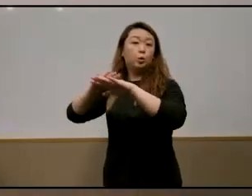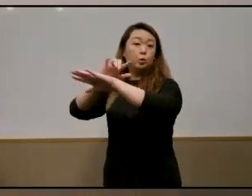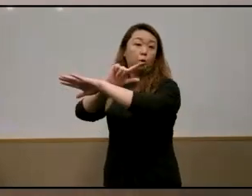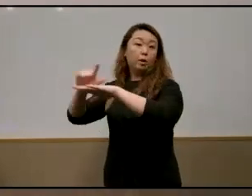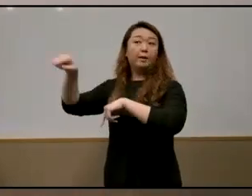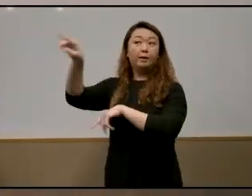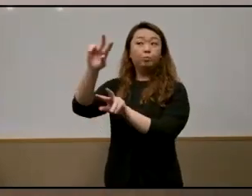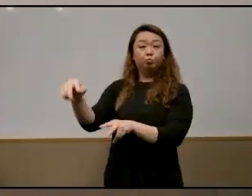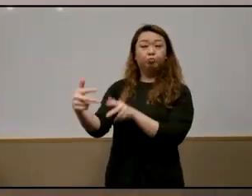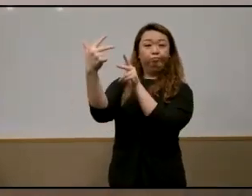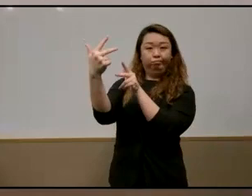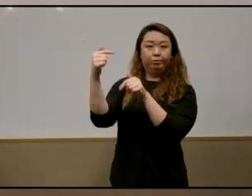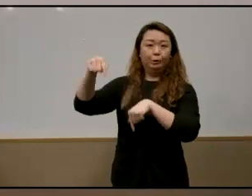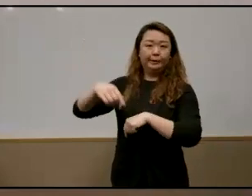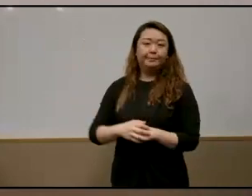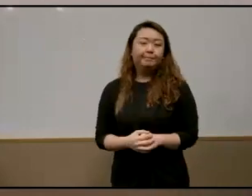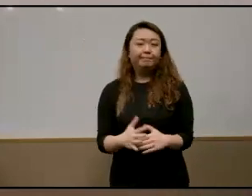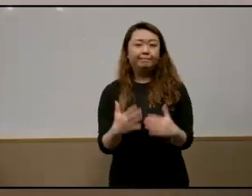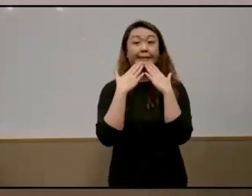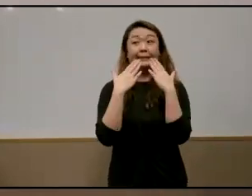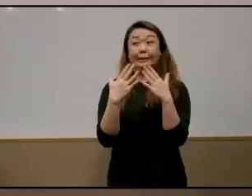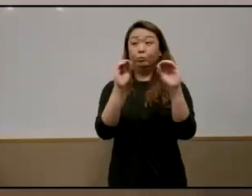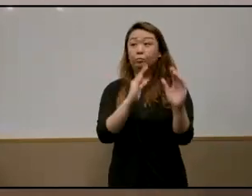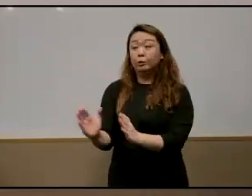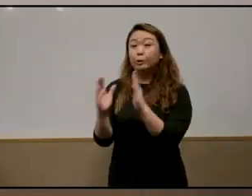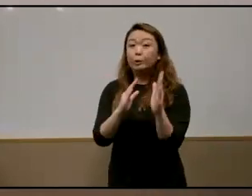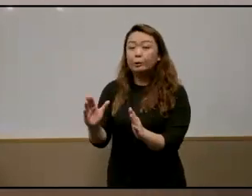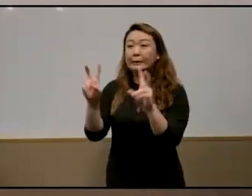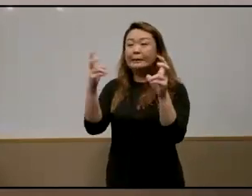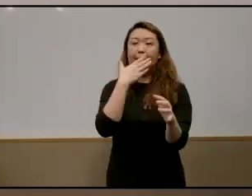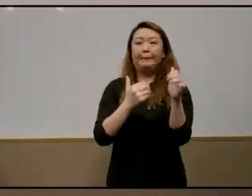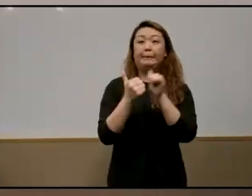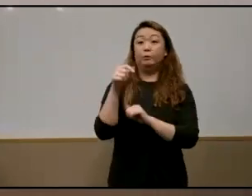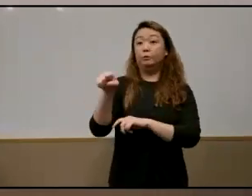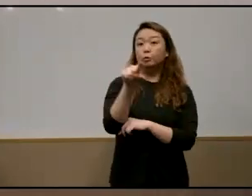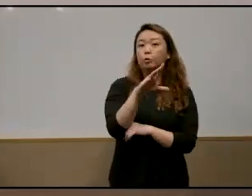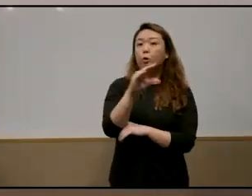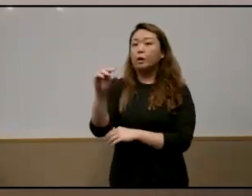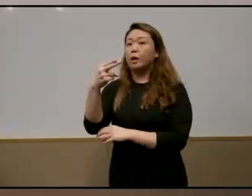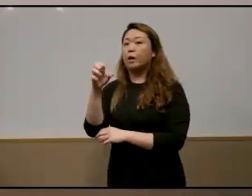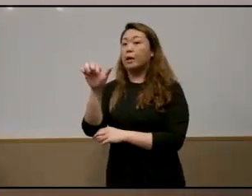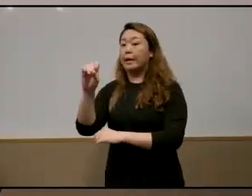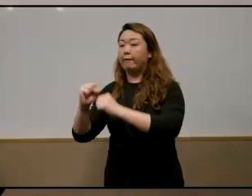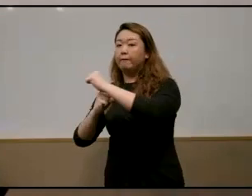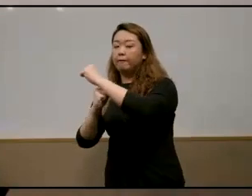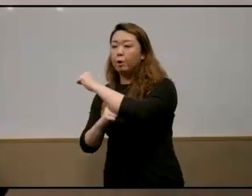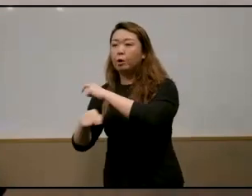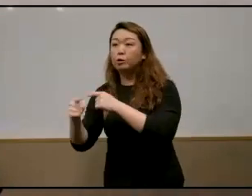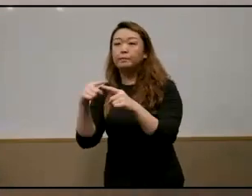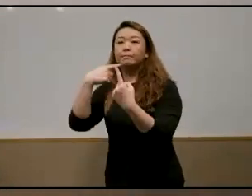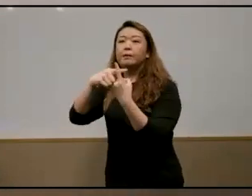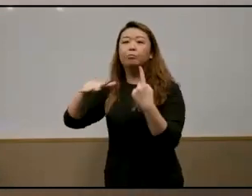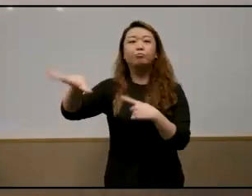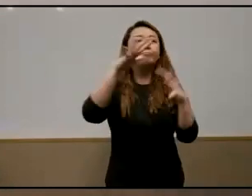online today and thank you to the organizers the best of you and the head foundation for the incredible work and energy that you've